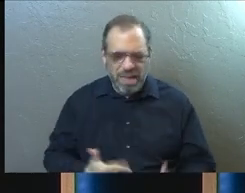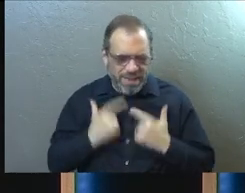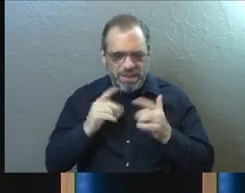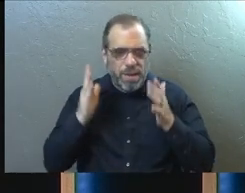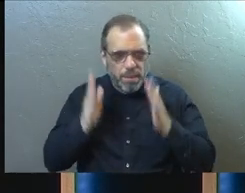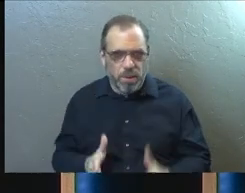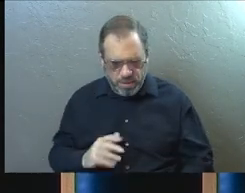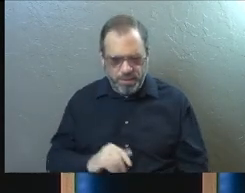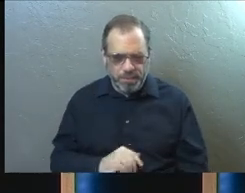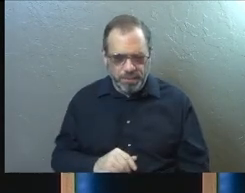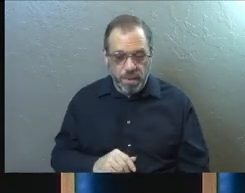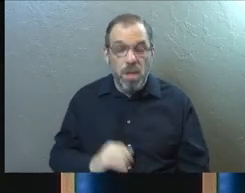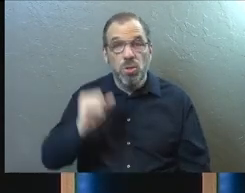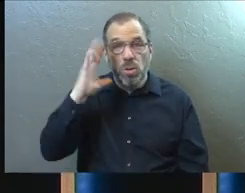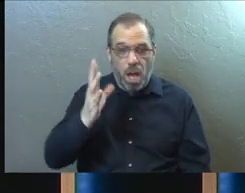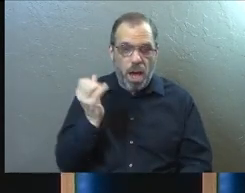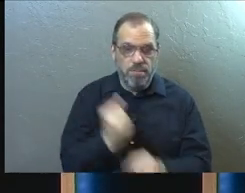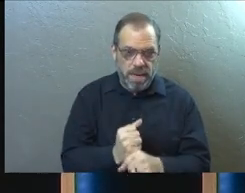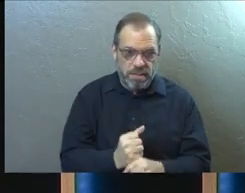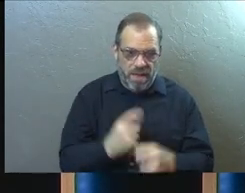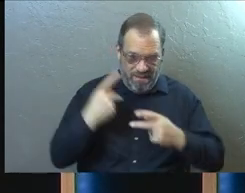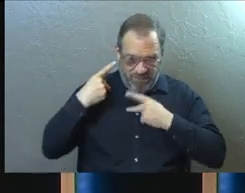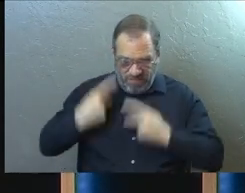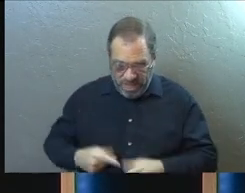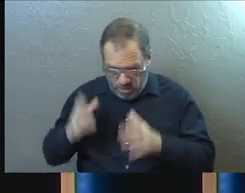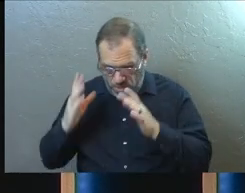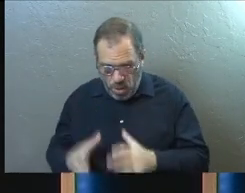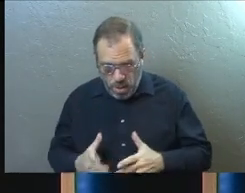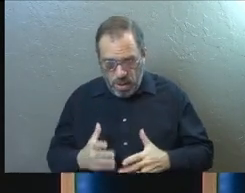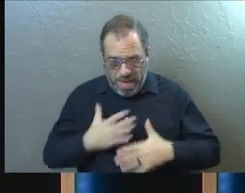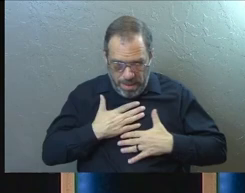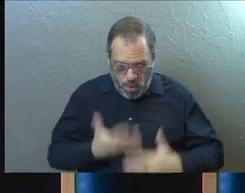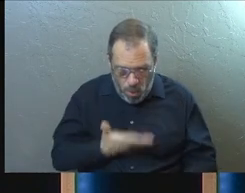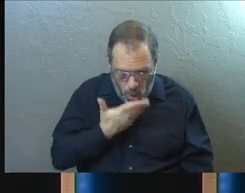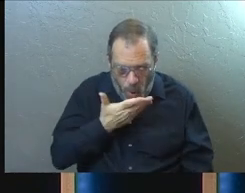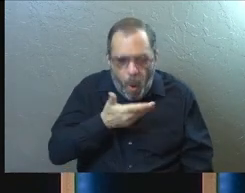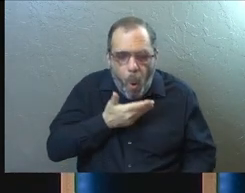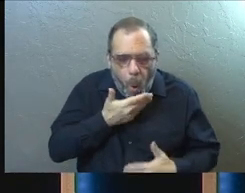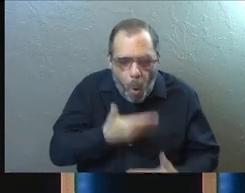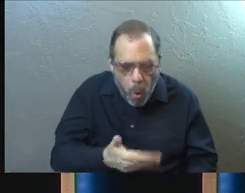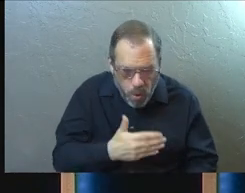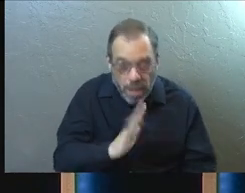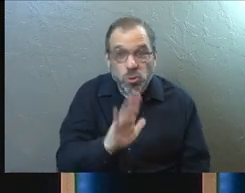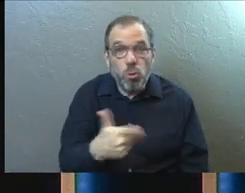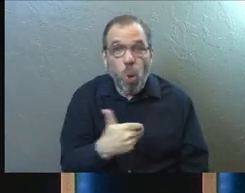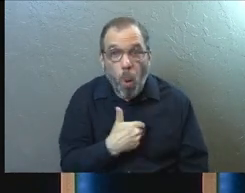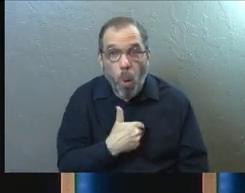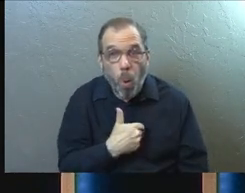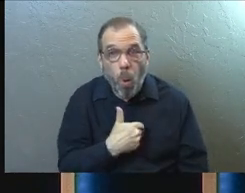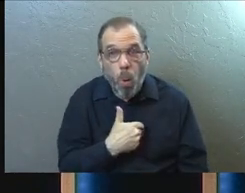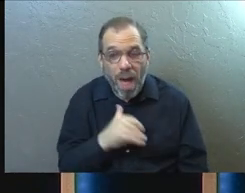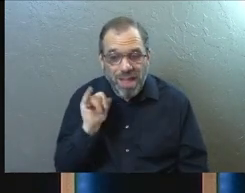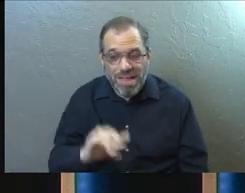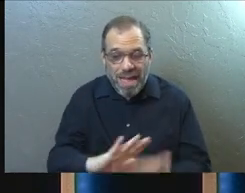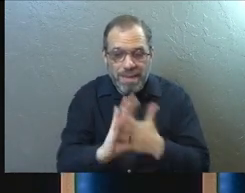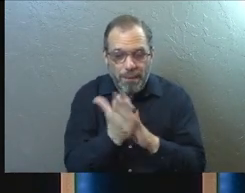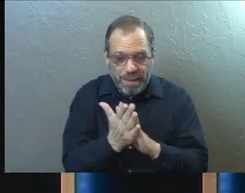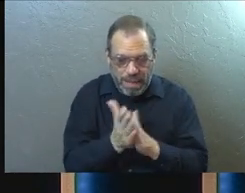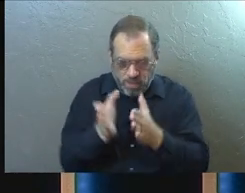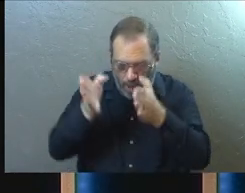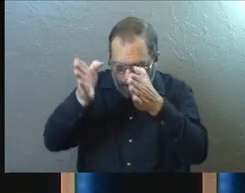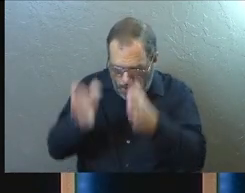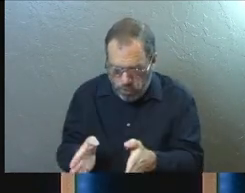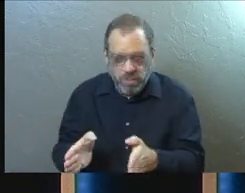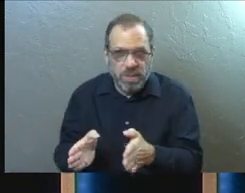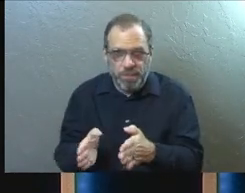So only after God creates a physical person and then breathes life into it, soul, that's when it becomes a